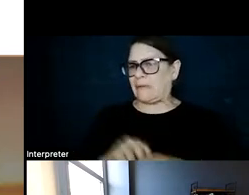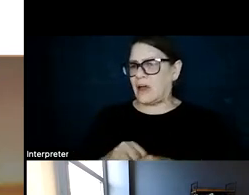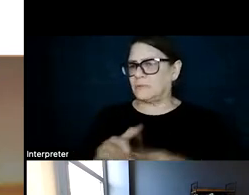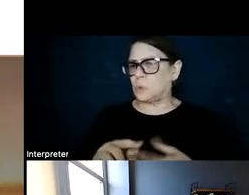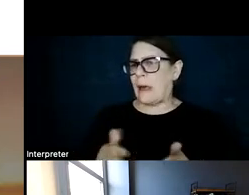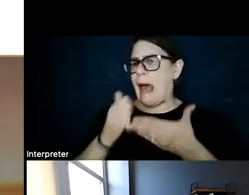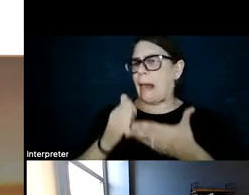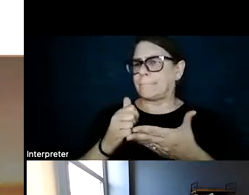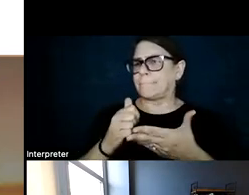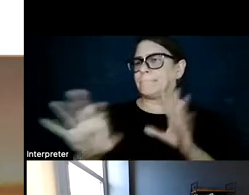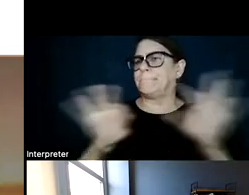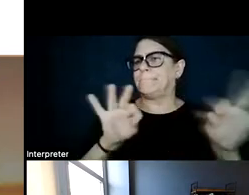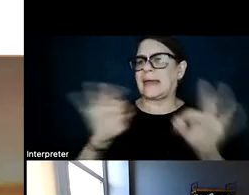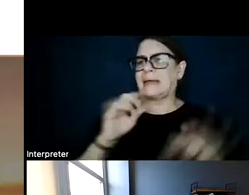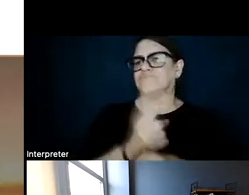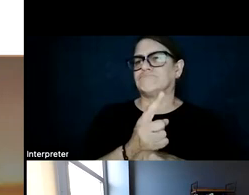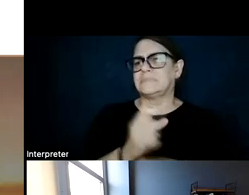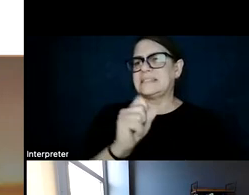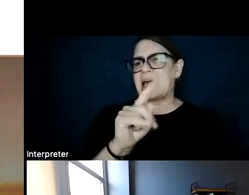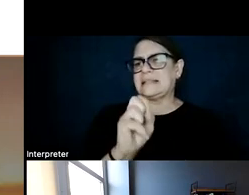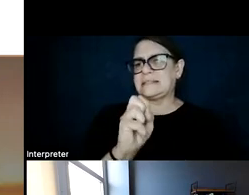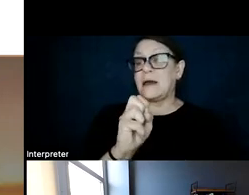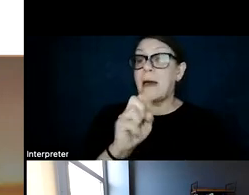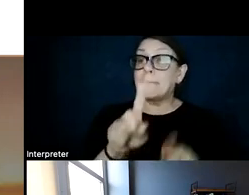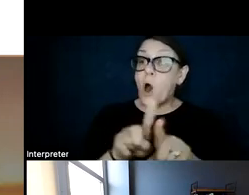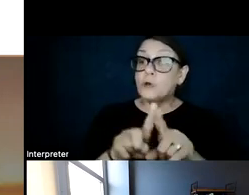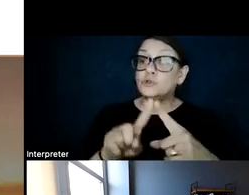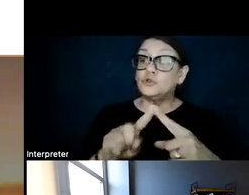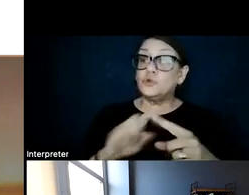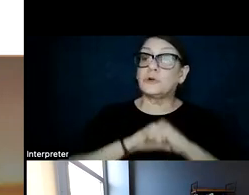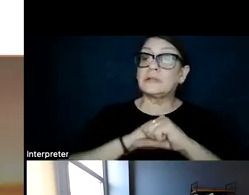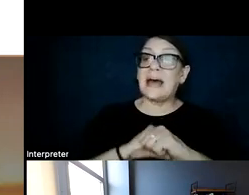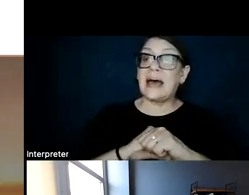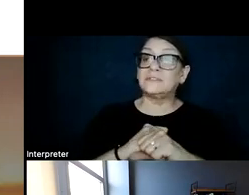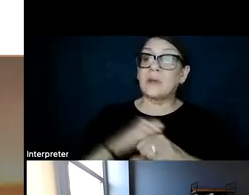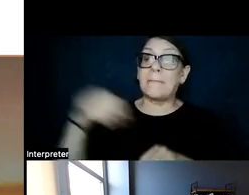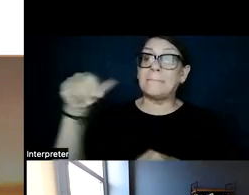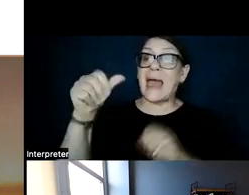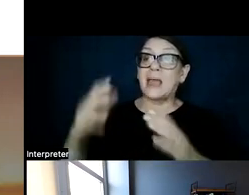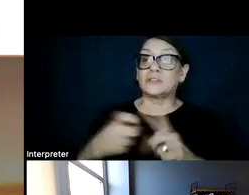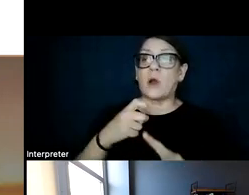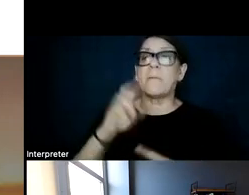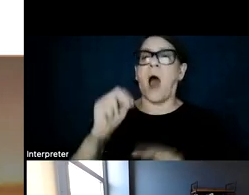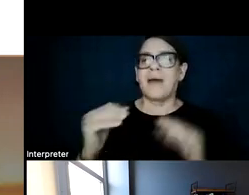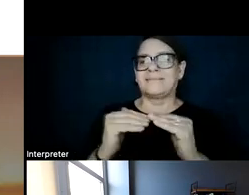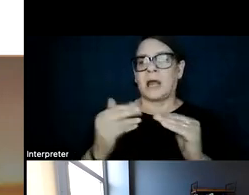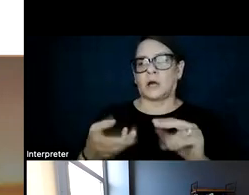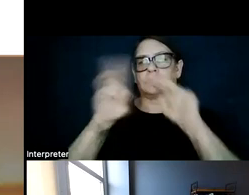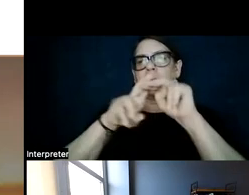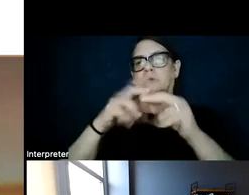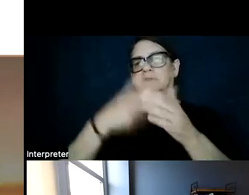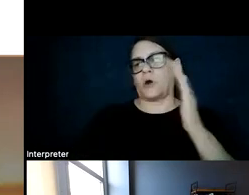siting of renewable energy projects and also to protect rate payers from unfair cost increases to support those projects?